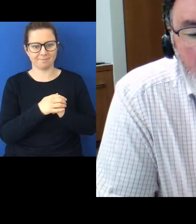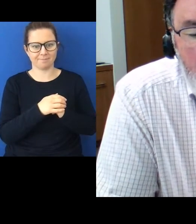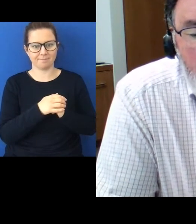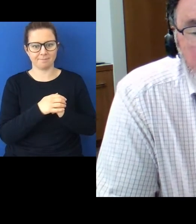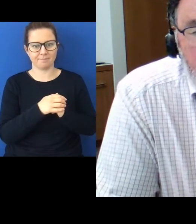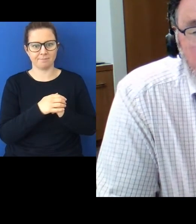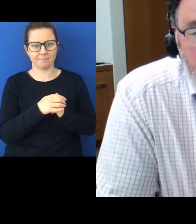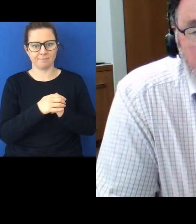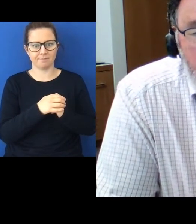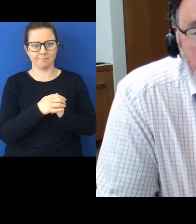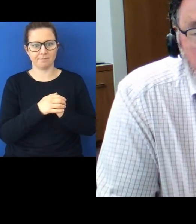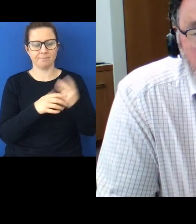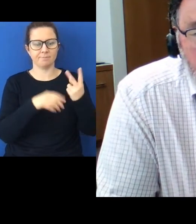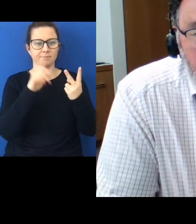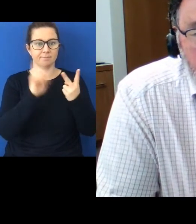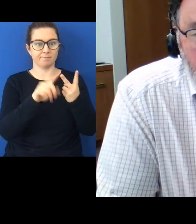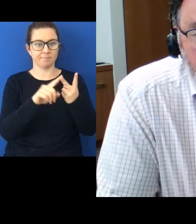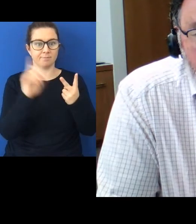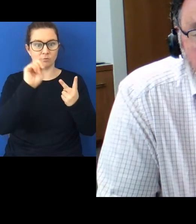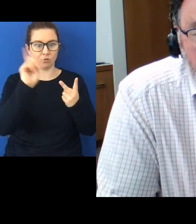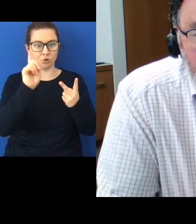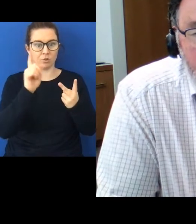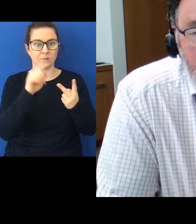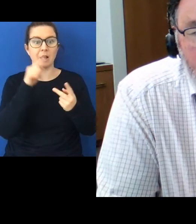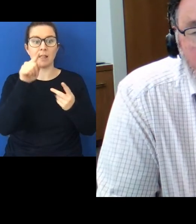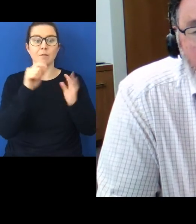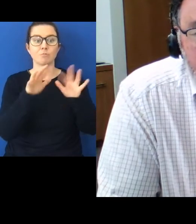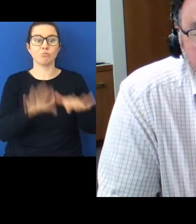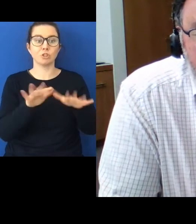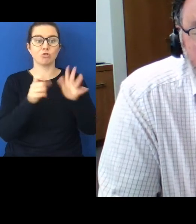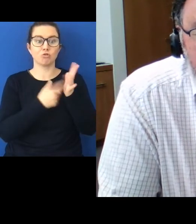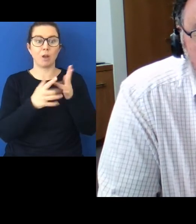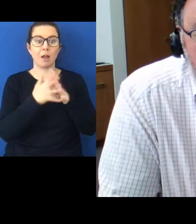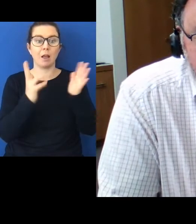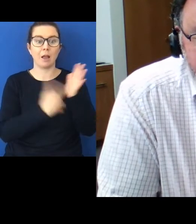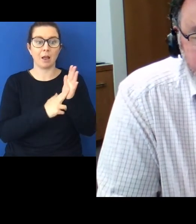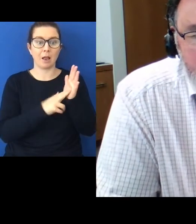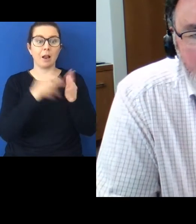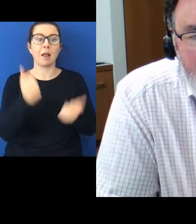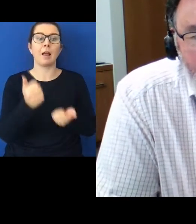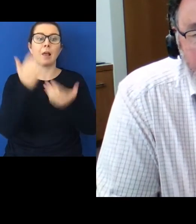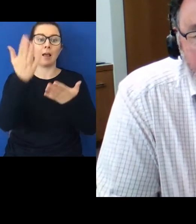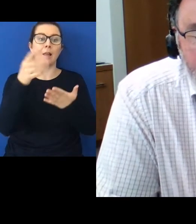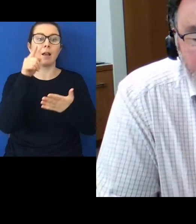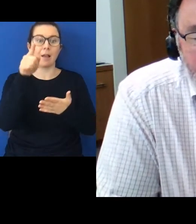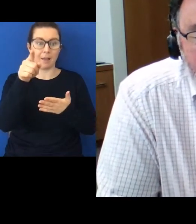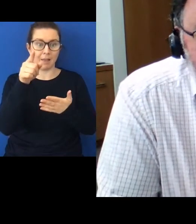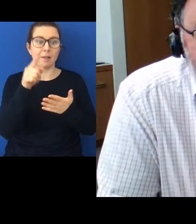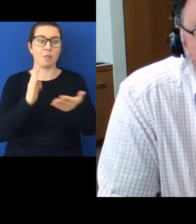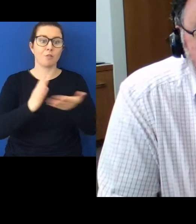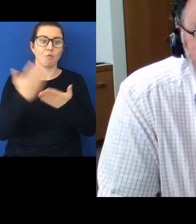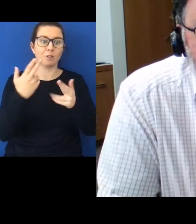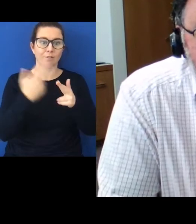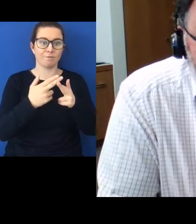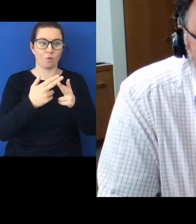It transfers to the British Crown the right of kawana-tanga. Kawana is a